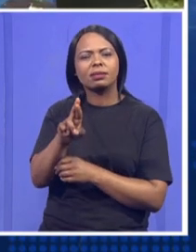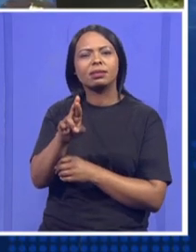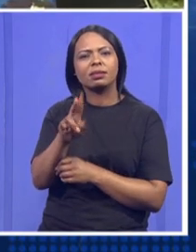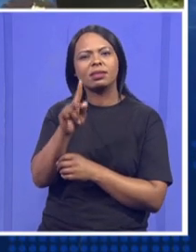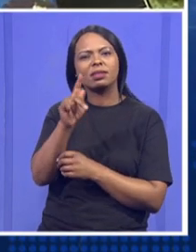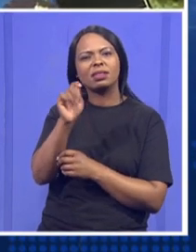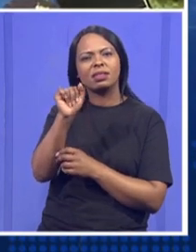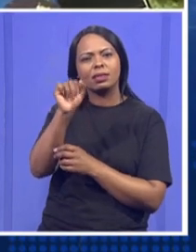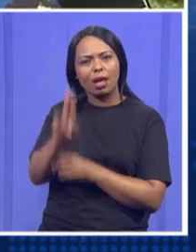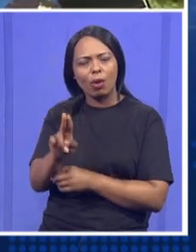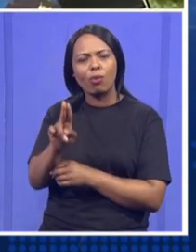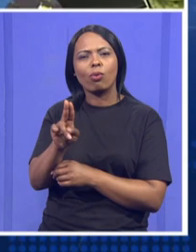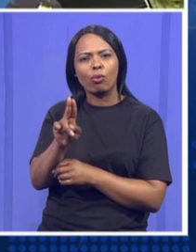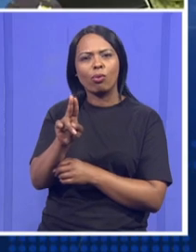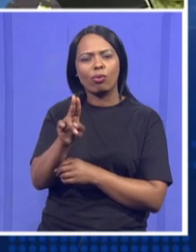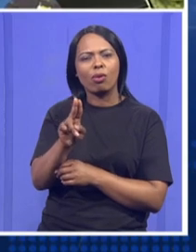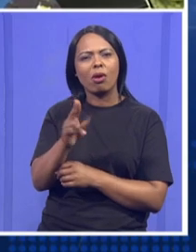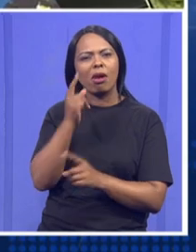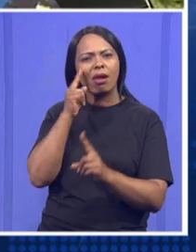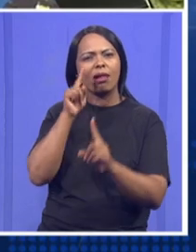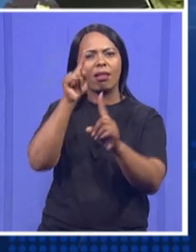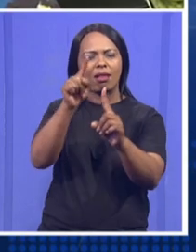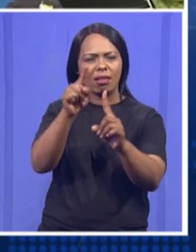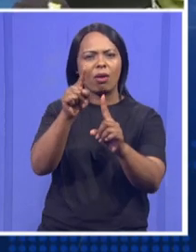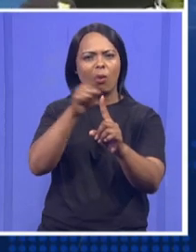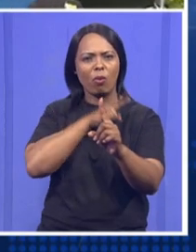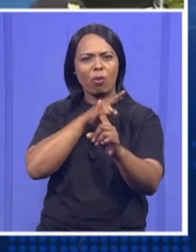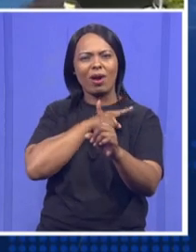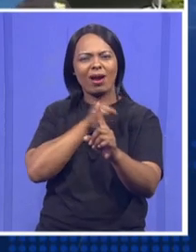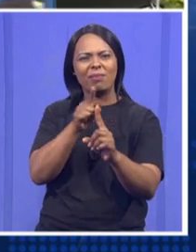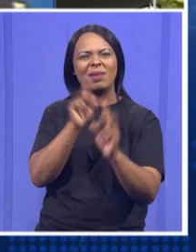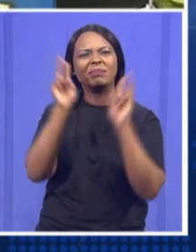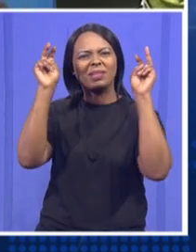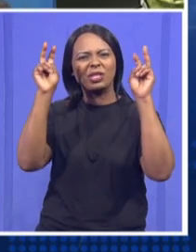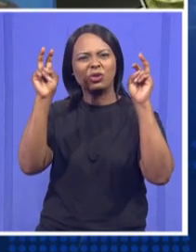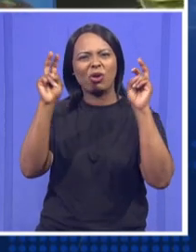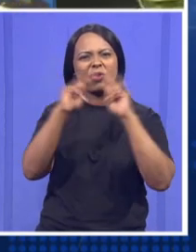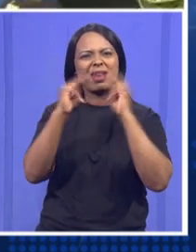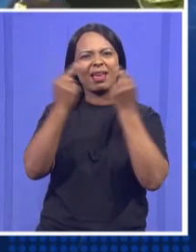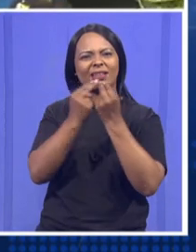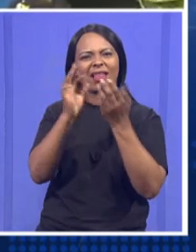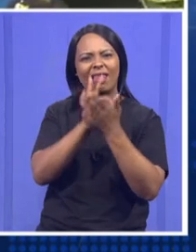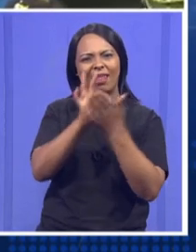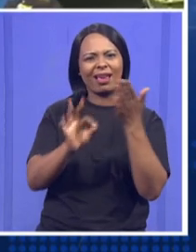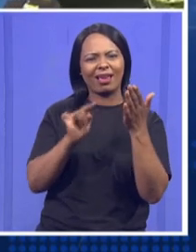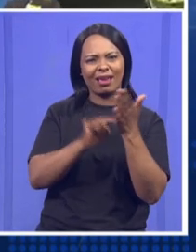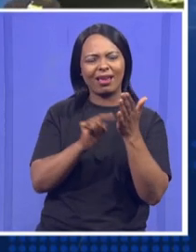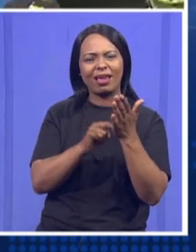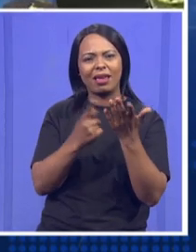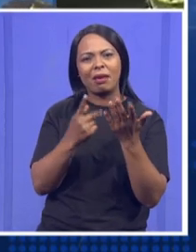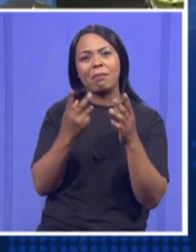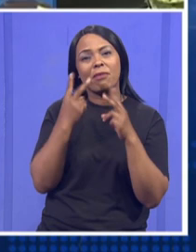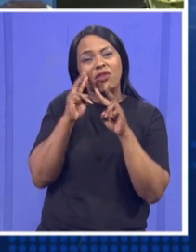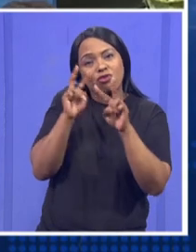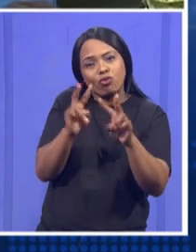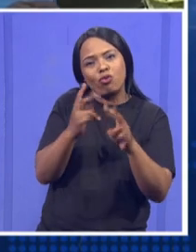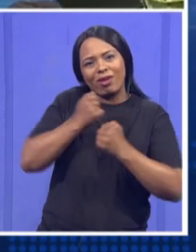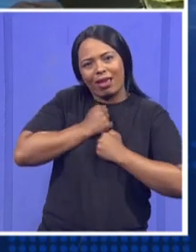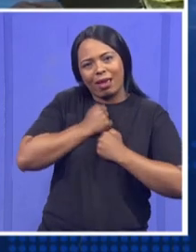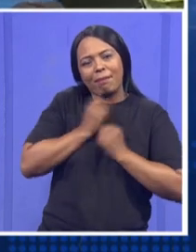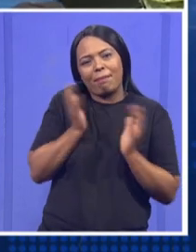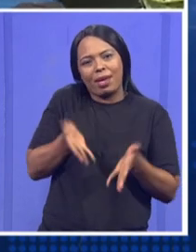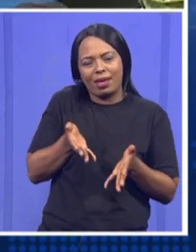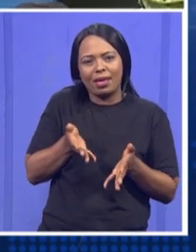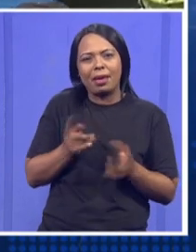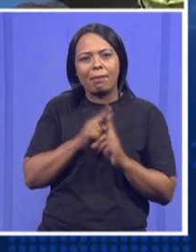perhaps they would want to push him for initiative. So that is my view. But we are yet to see what will happen later on. But I'm just